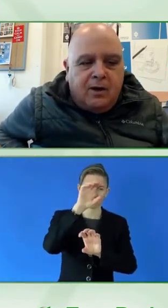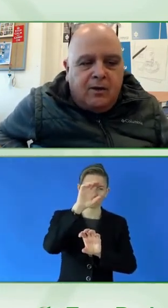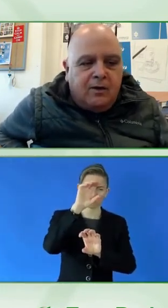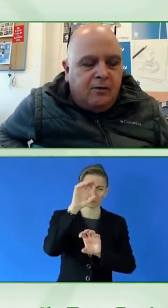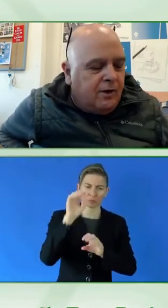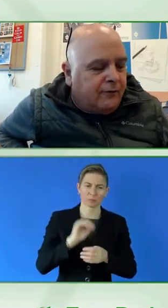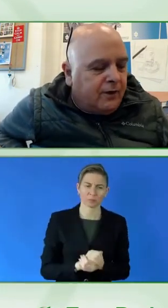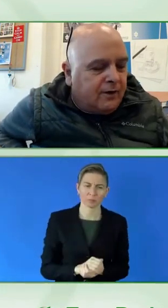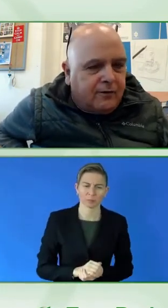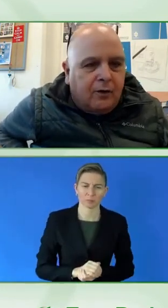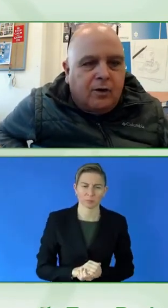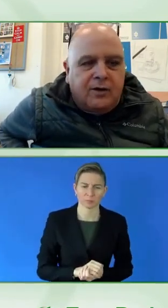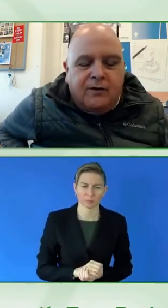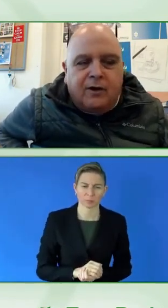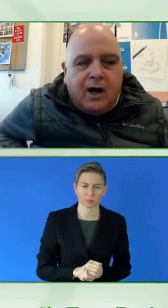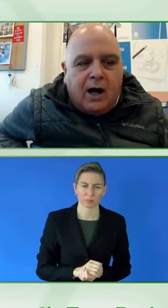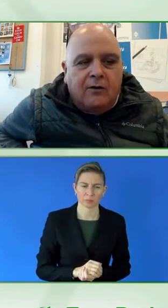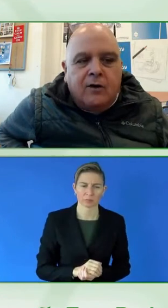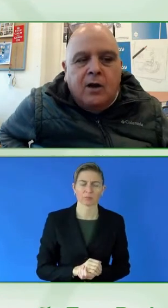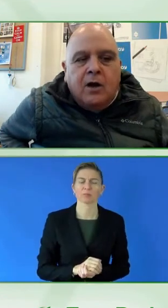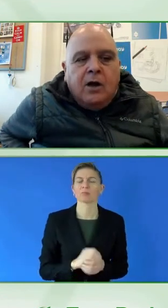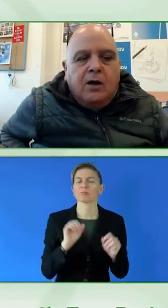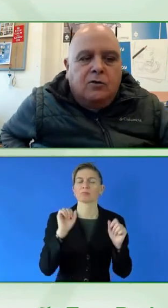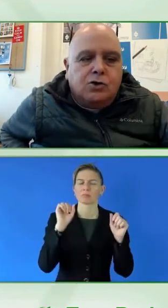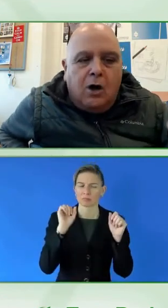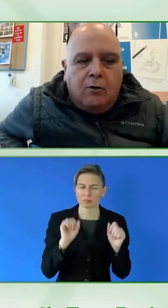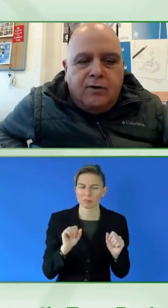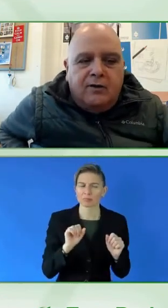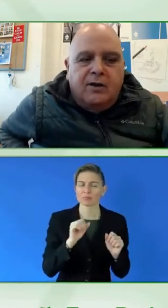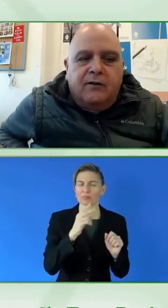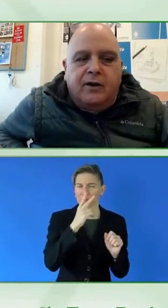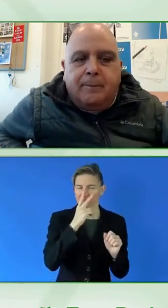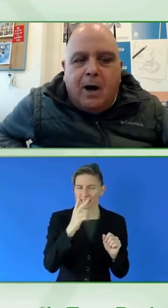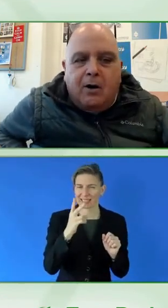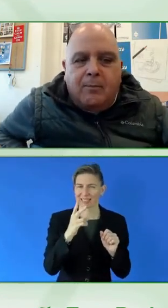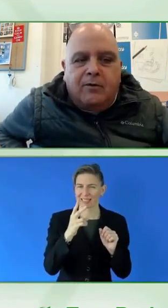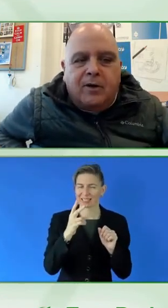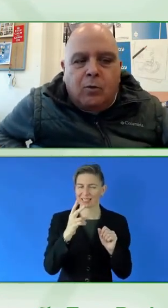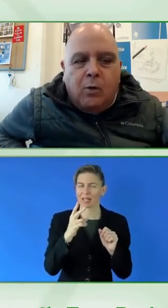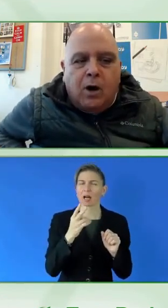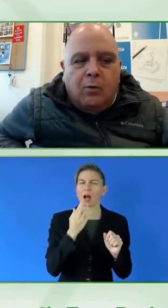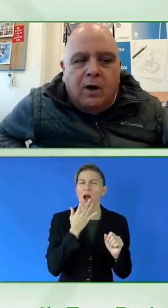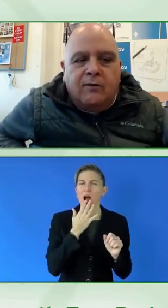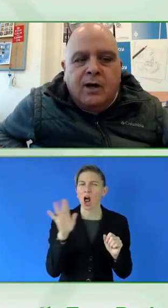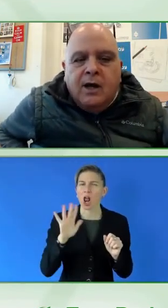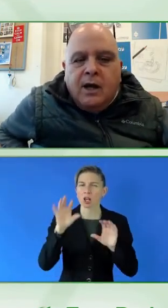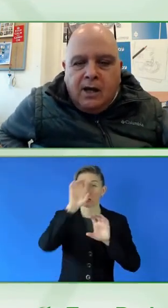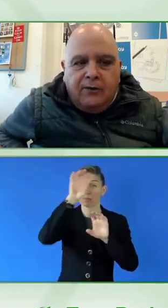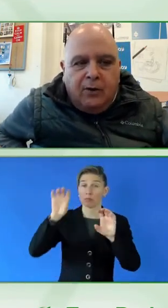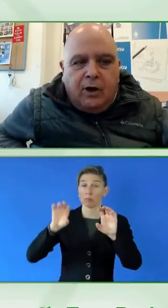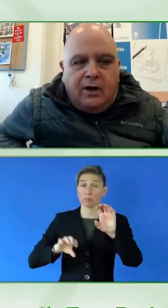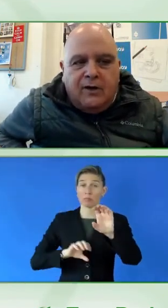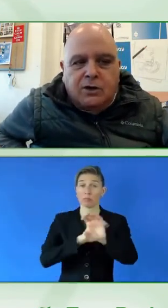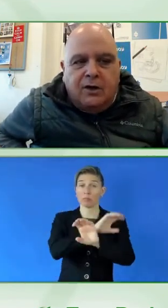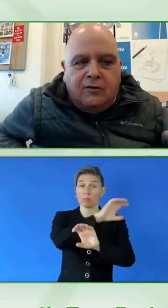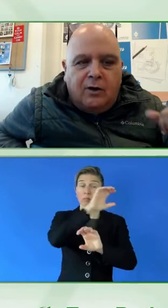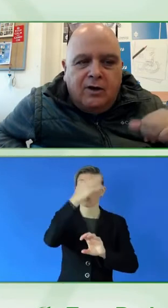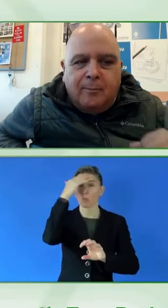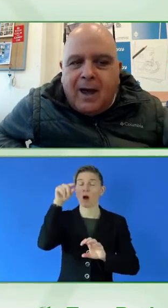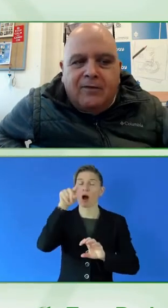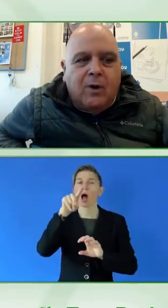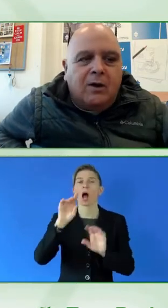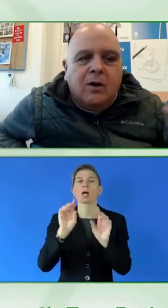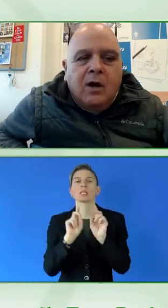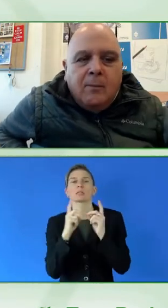different circles in different colors to show the different departments that we work with in the organization.